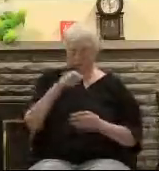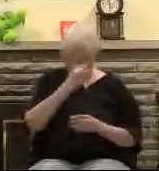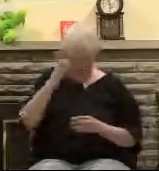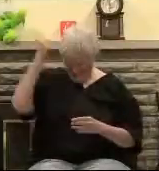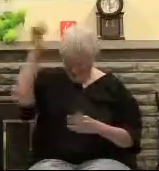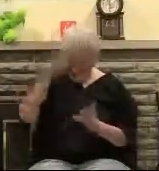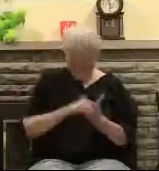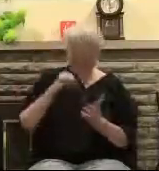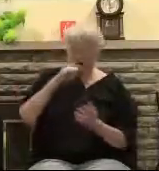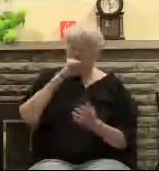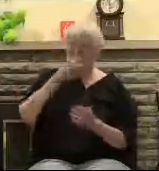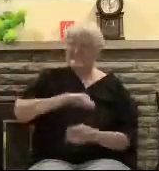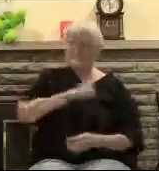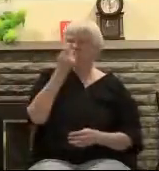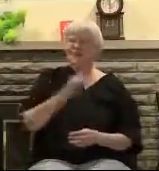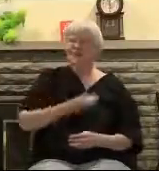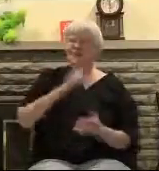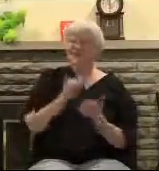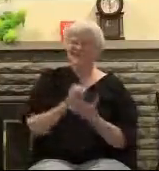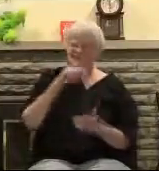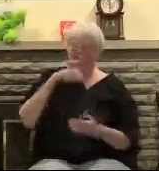It sits there as a testament